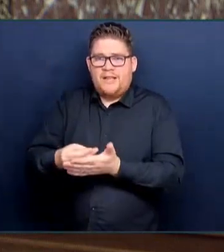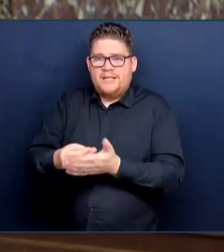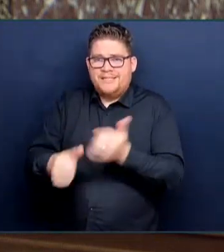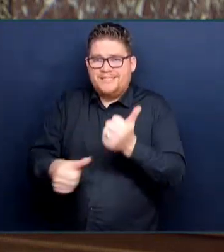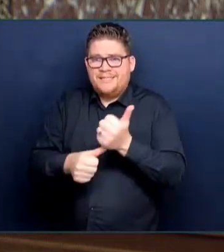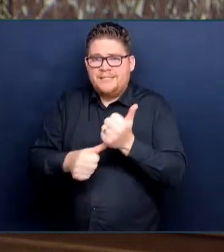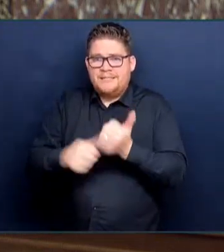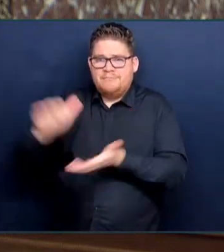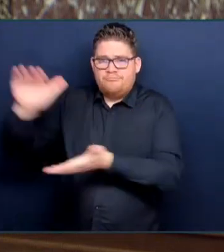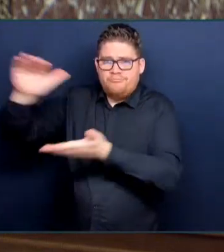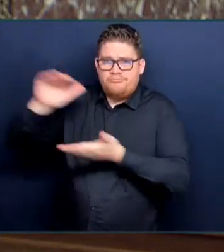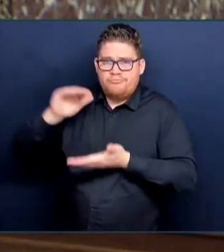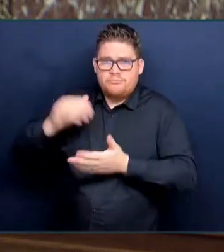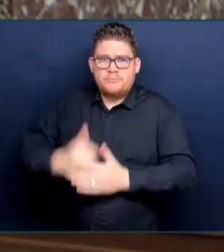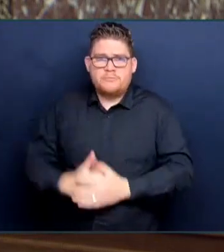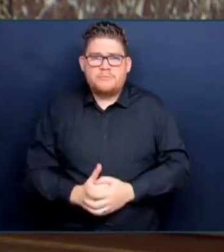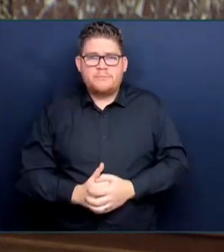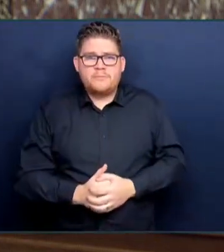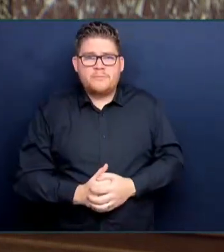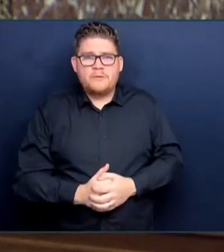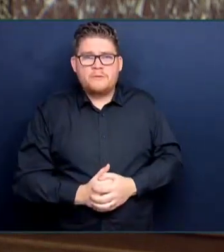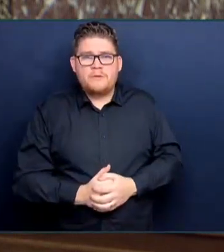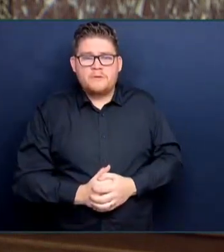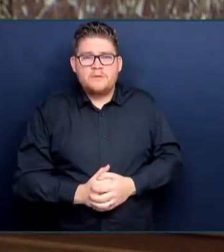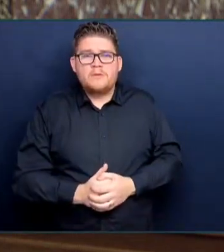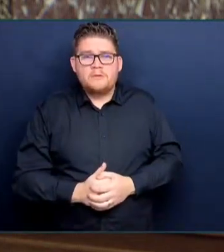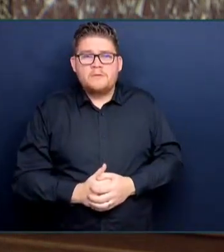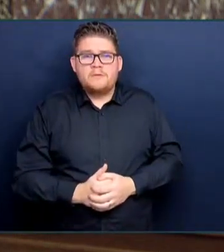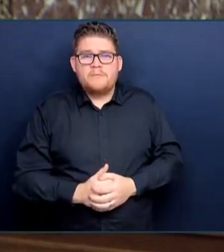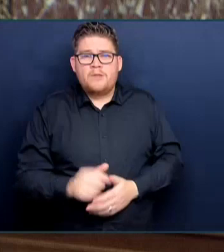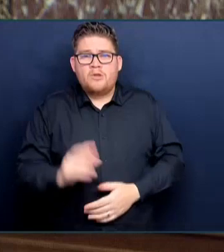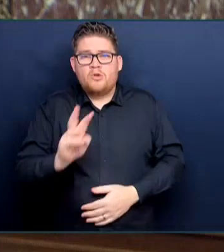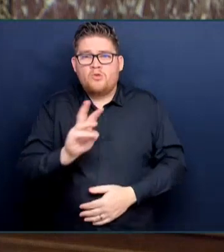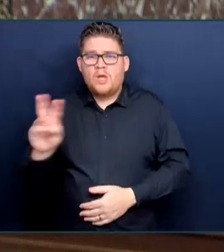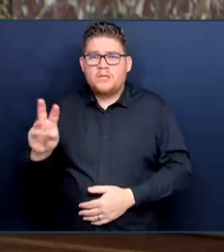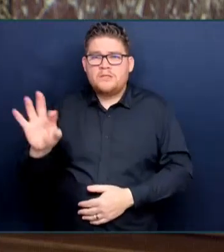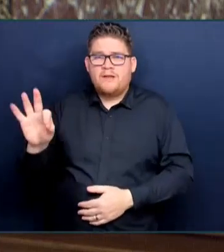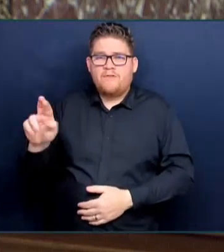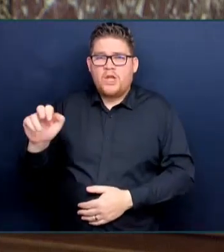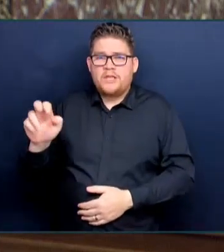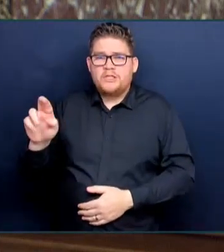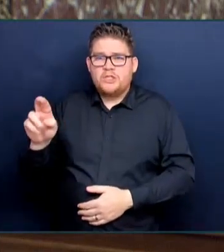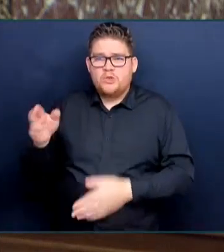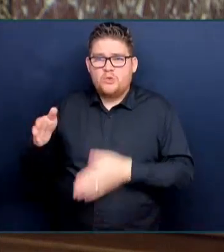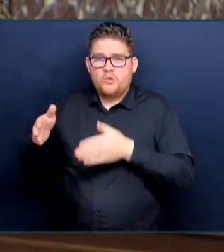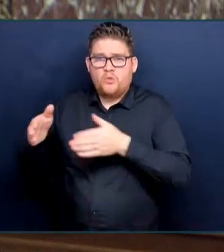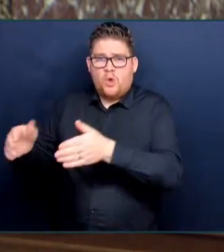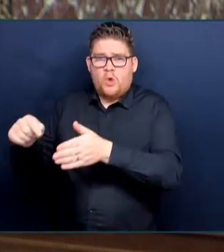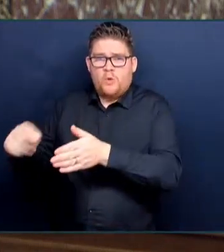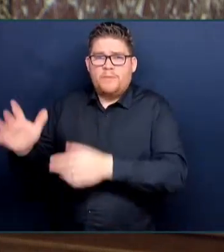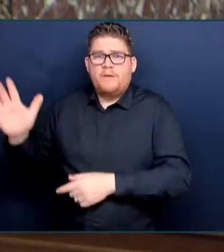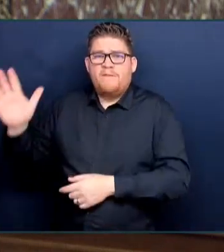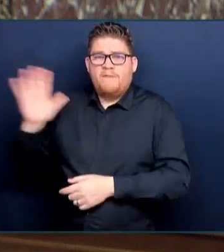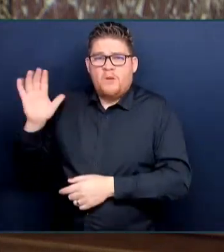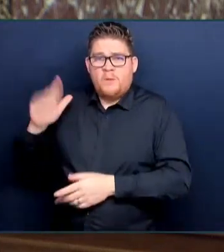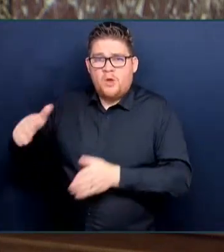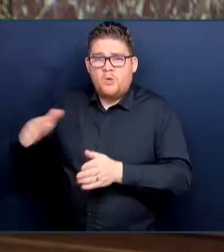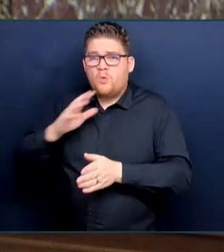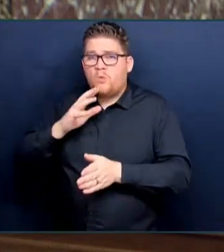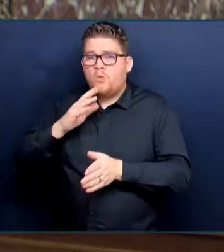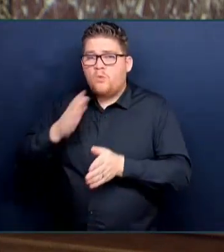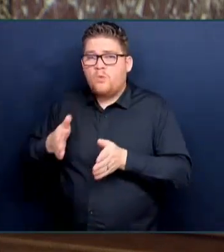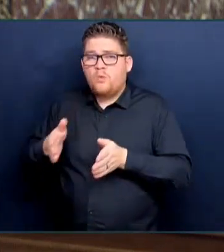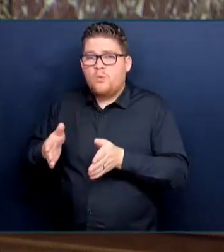reallocate corridors to areas that are away from climate risk to further damage in the future, to build